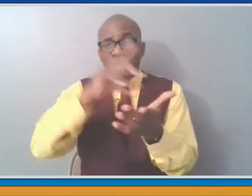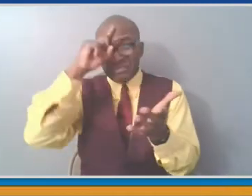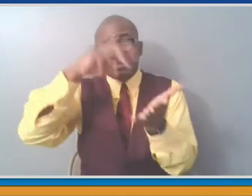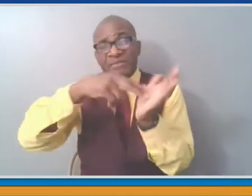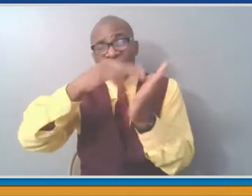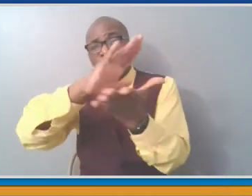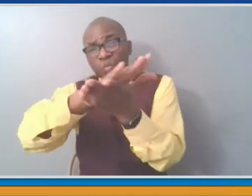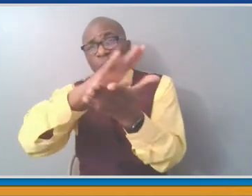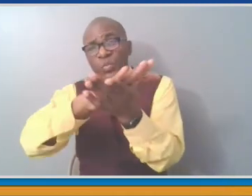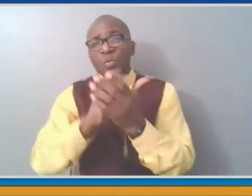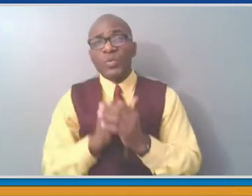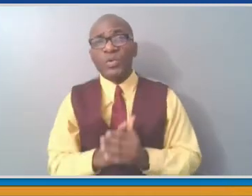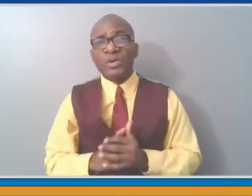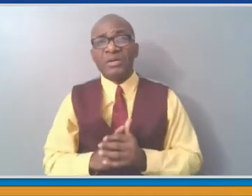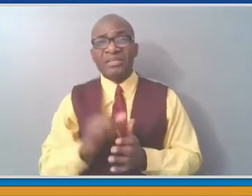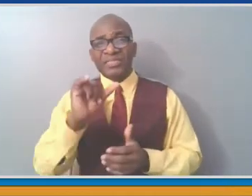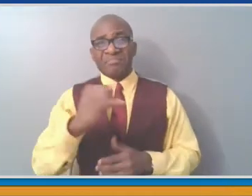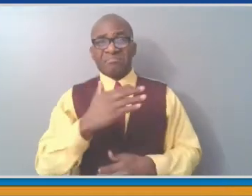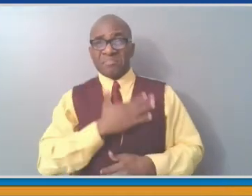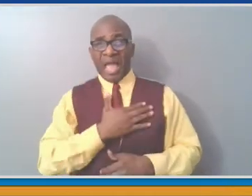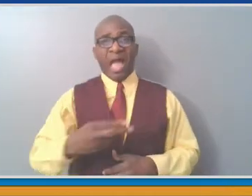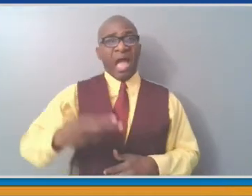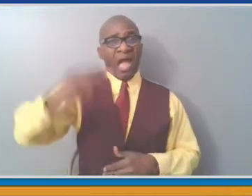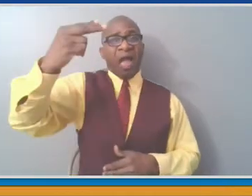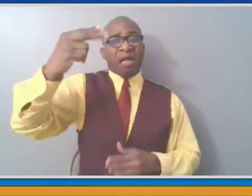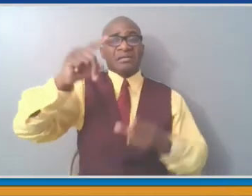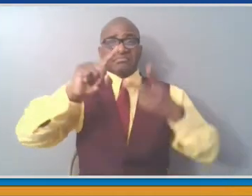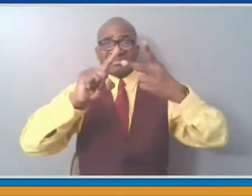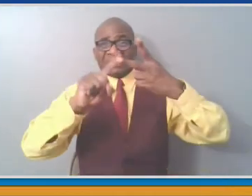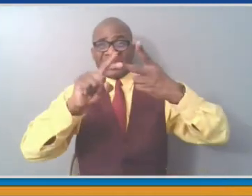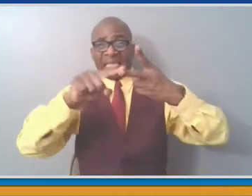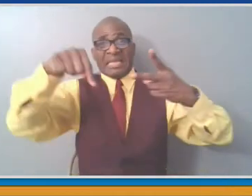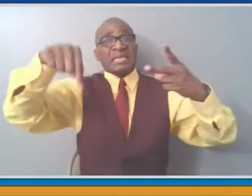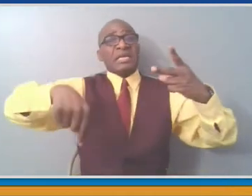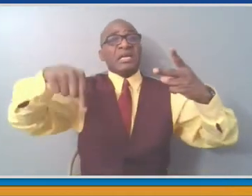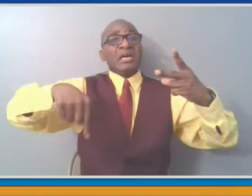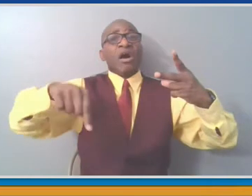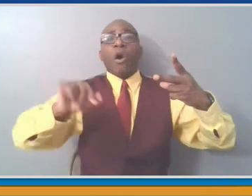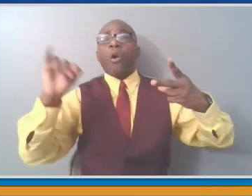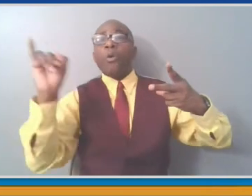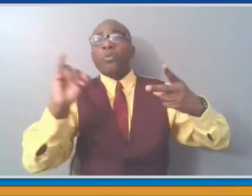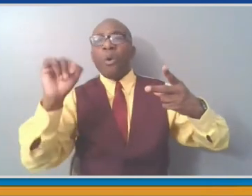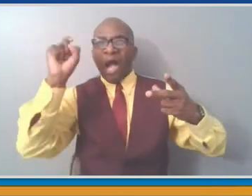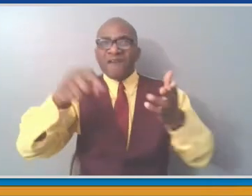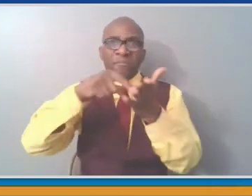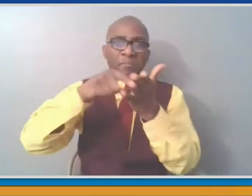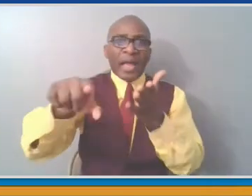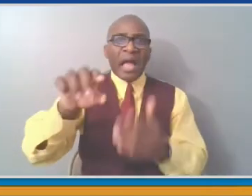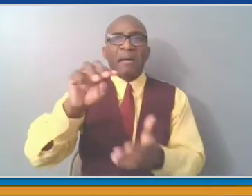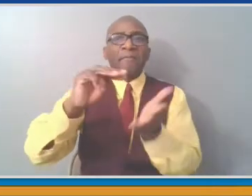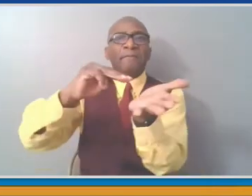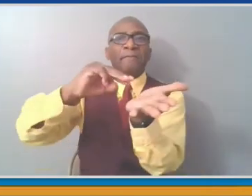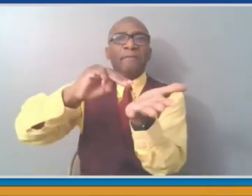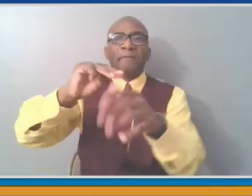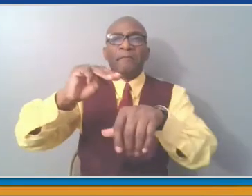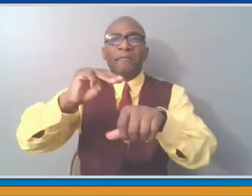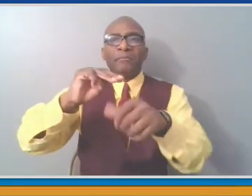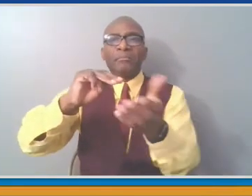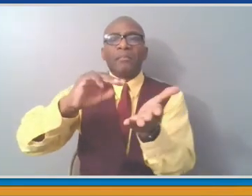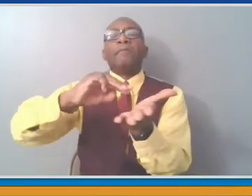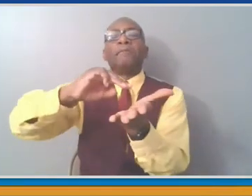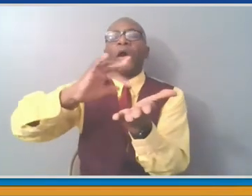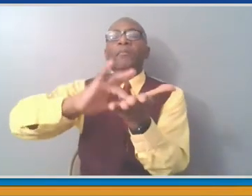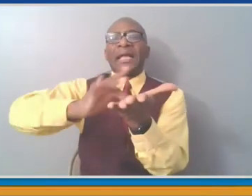of Medicaid costs, which no other state requires county governments to pay. Be that as it may, those are the rules of the game. We work through them